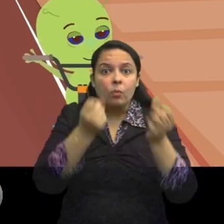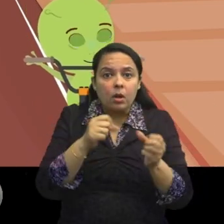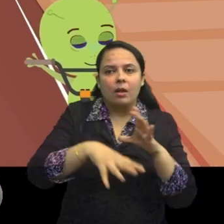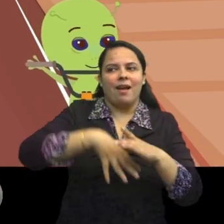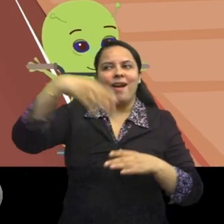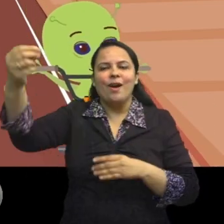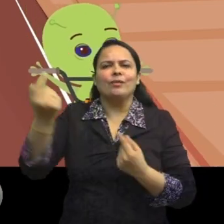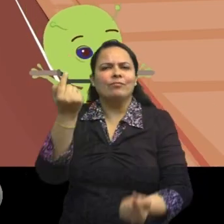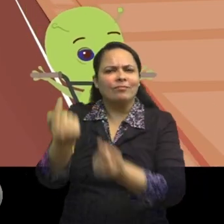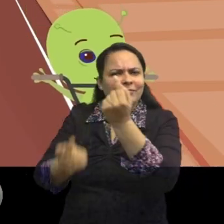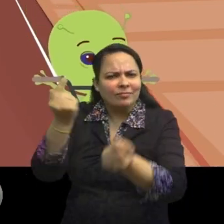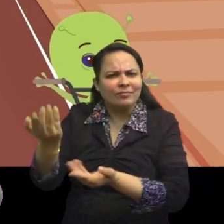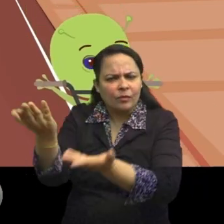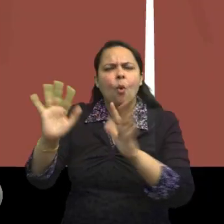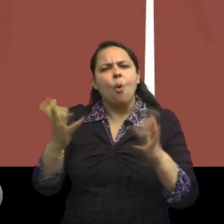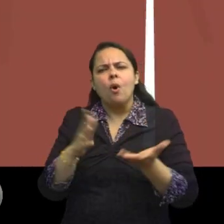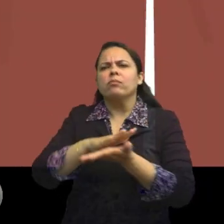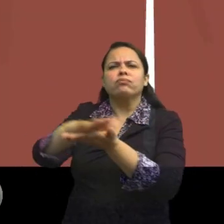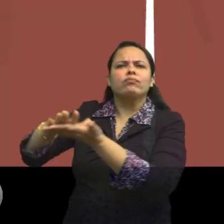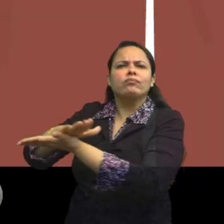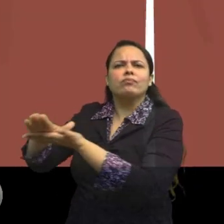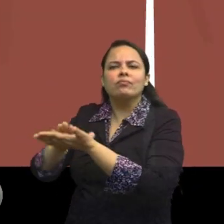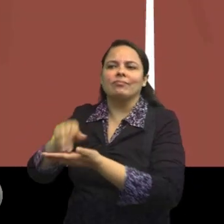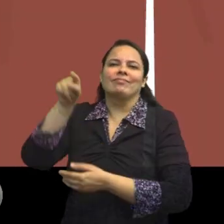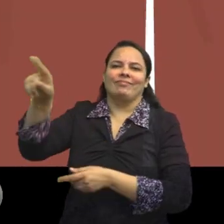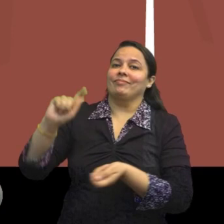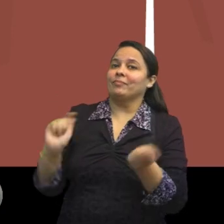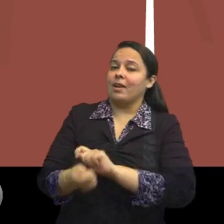Woohoo, it is so much fun.